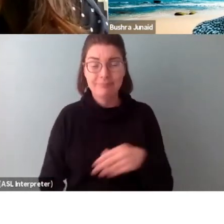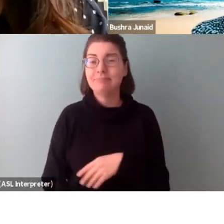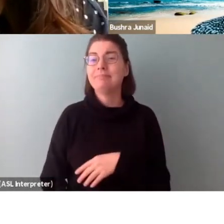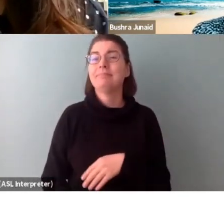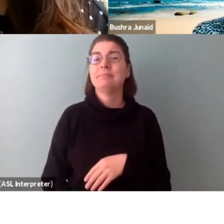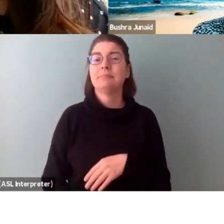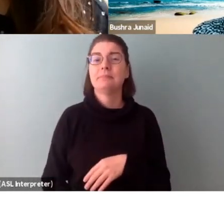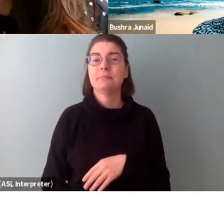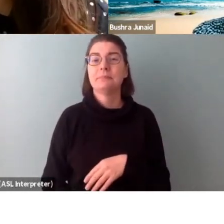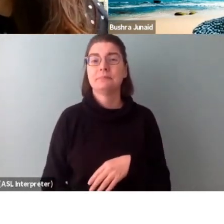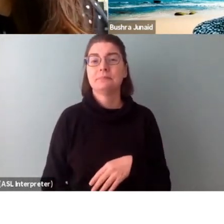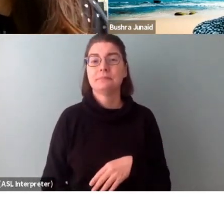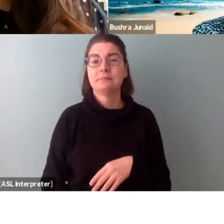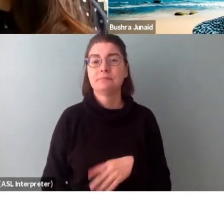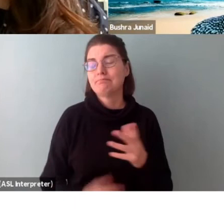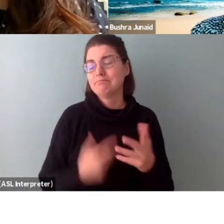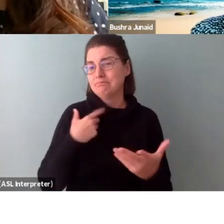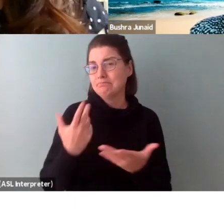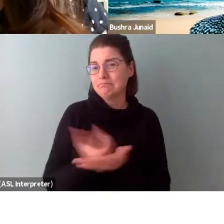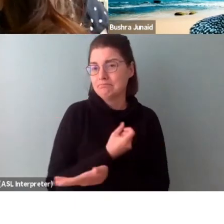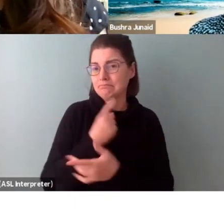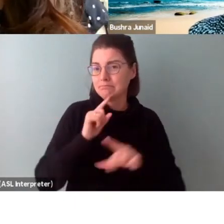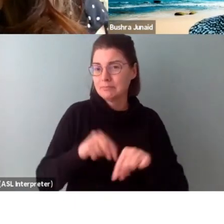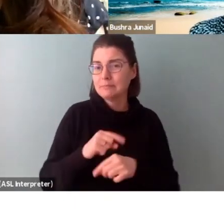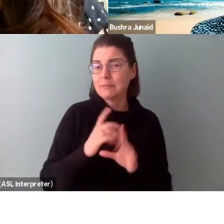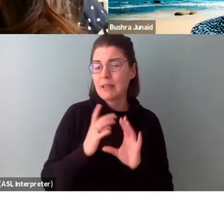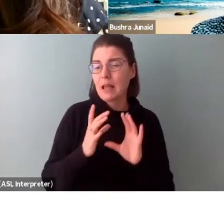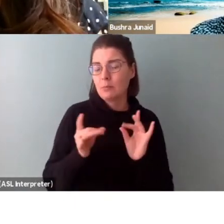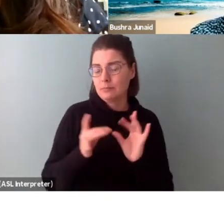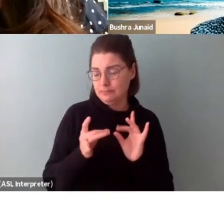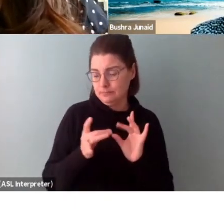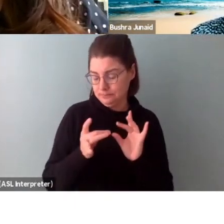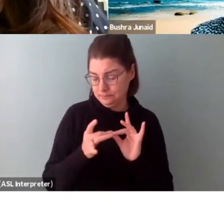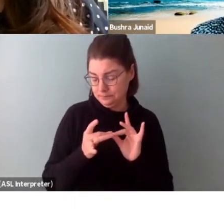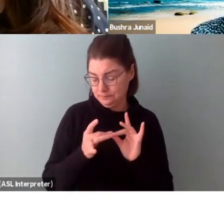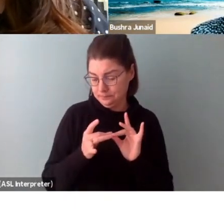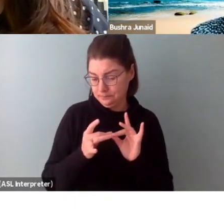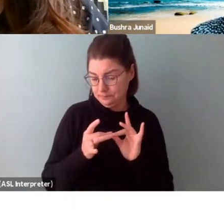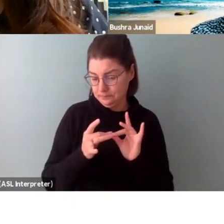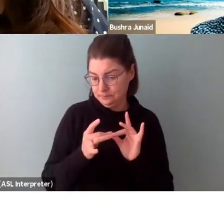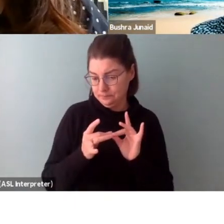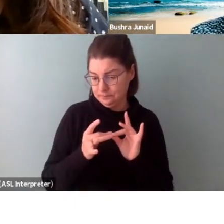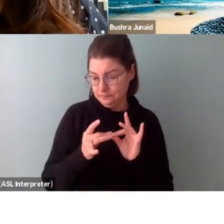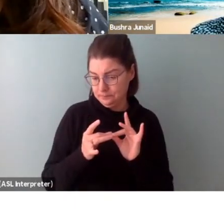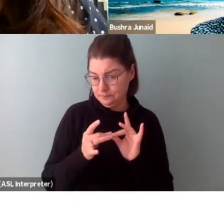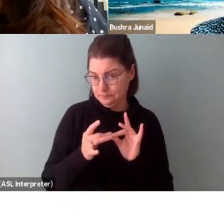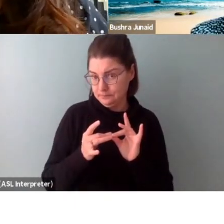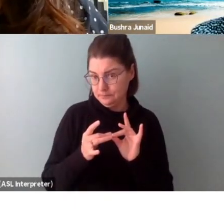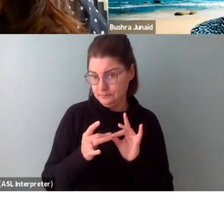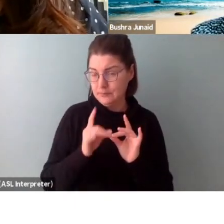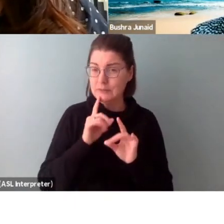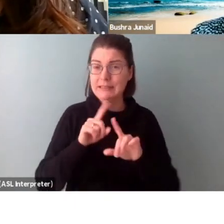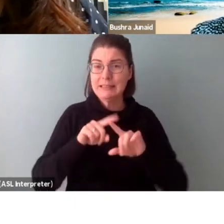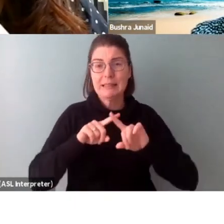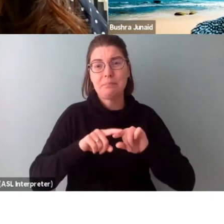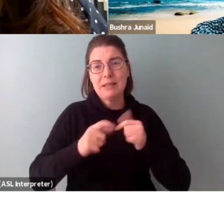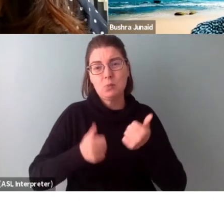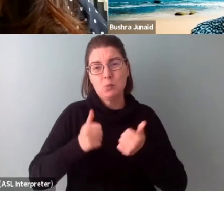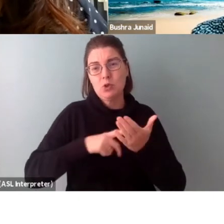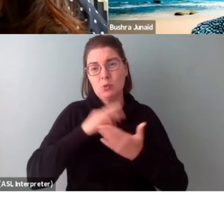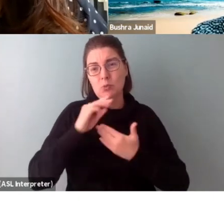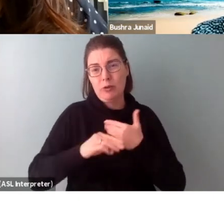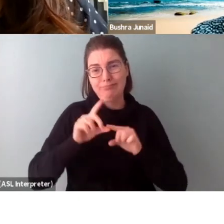Sure. I can speak to that. I'll mention that it may vary by program